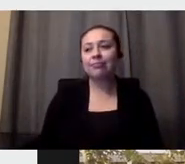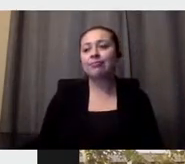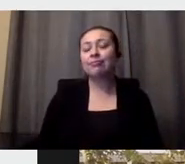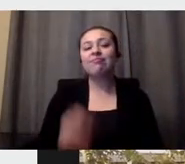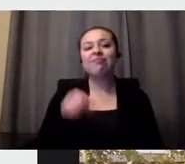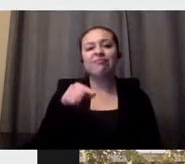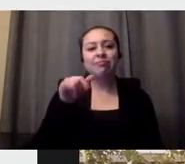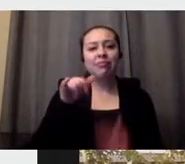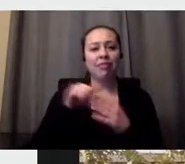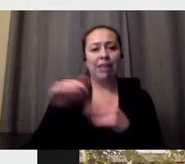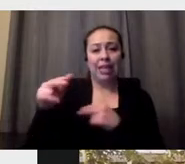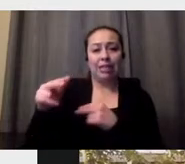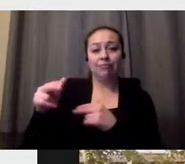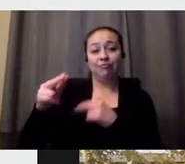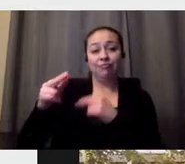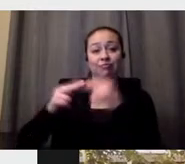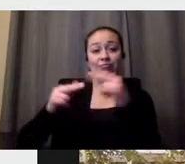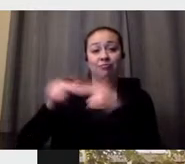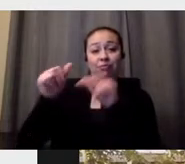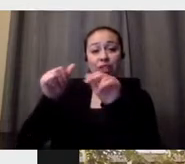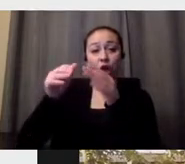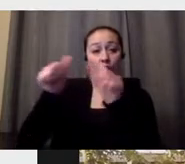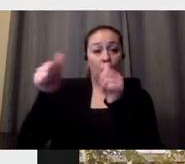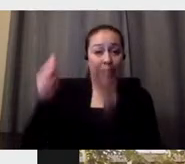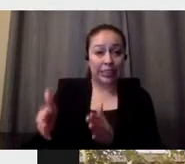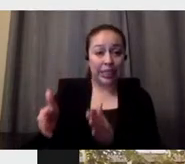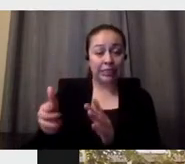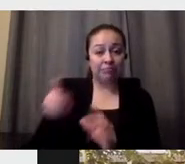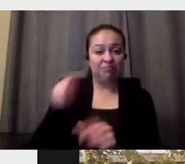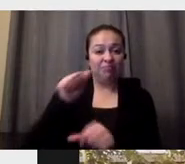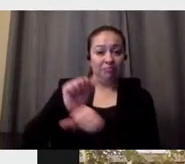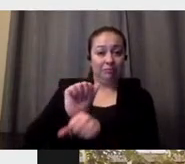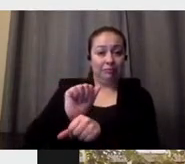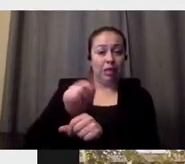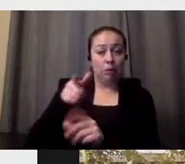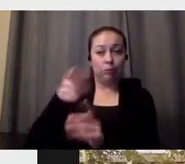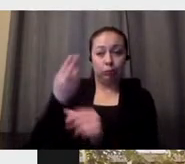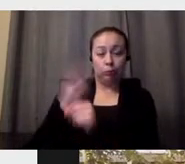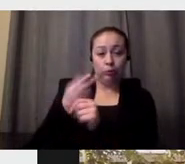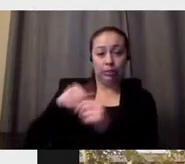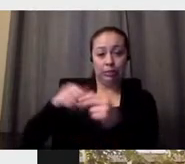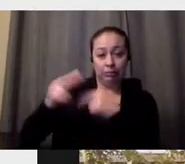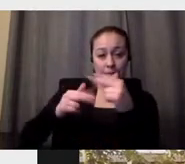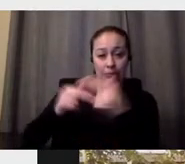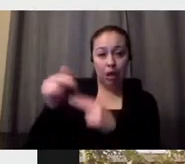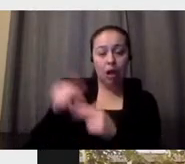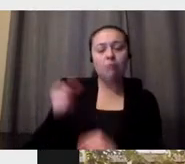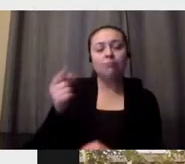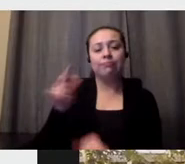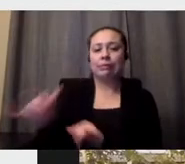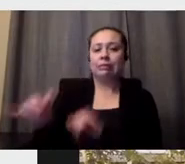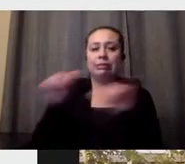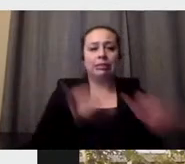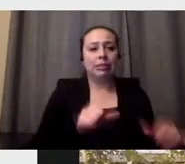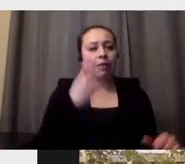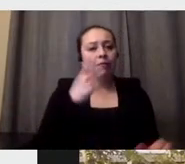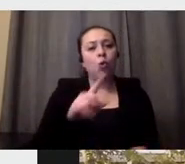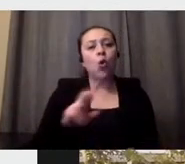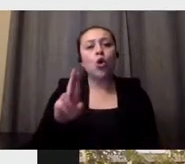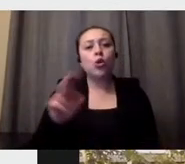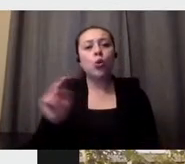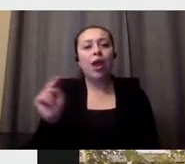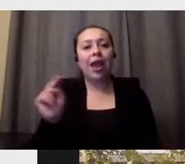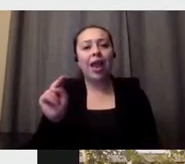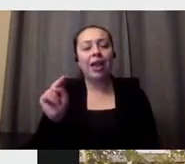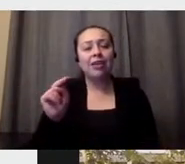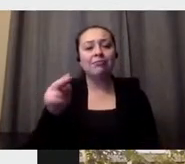work in this building is the same architect that helped to construct the headquarters of the UN right